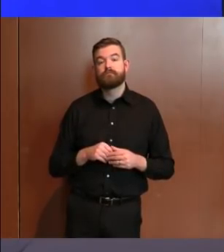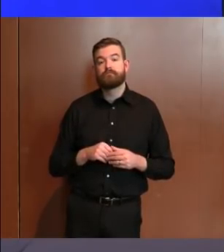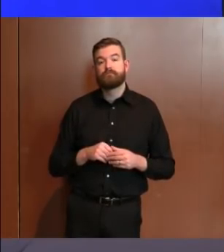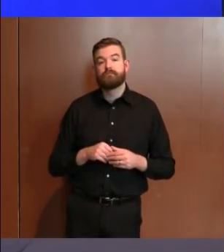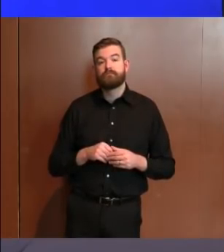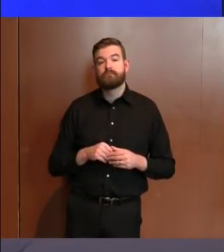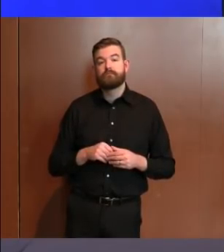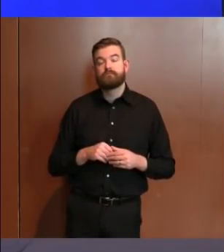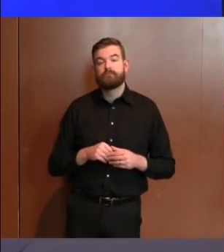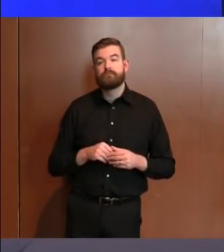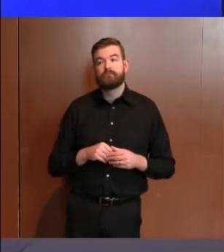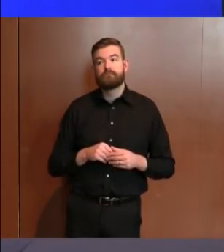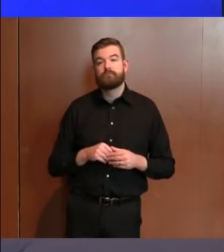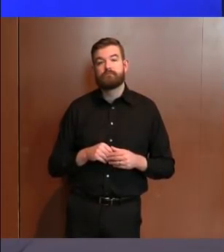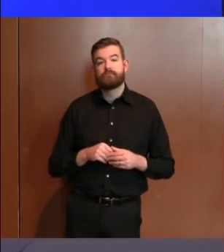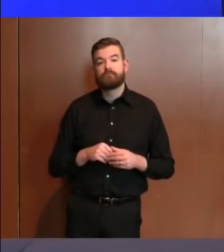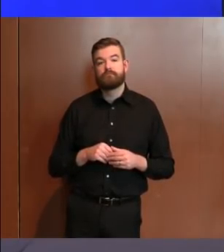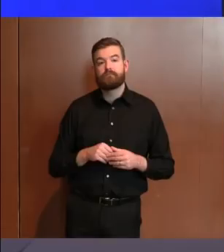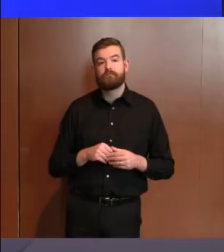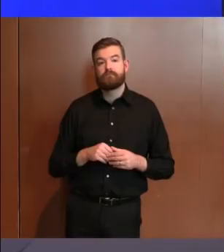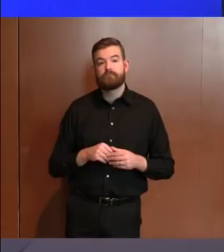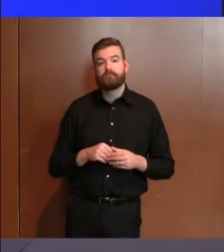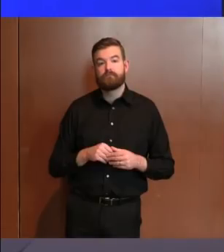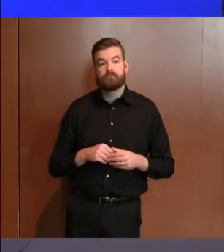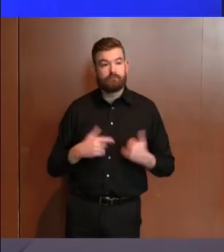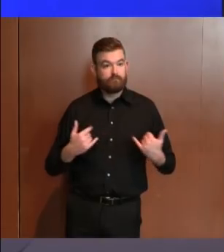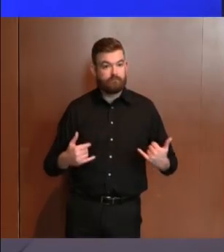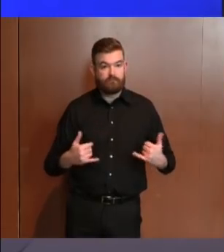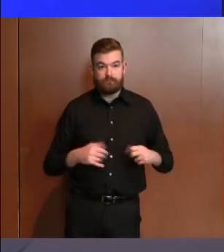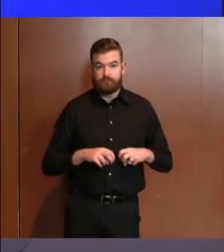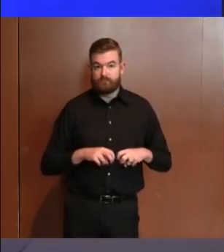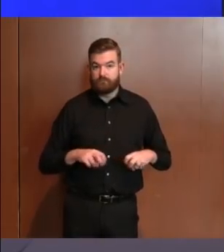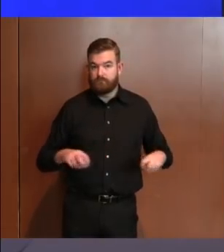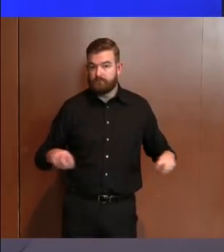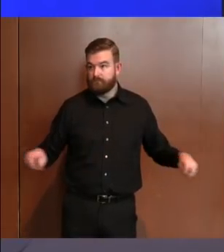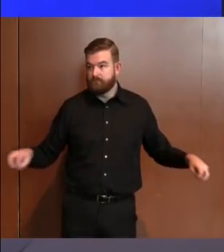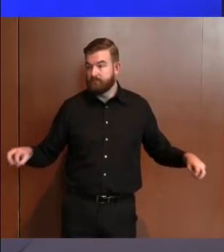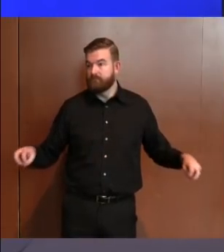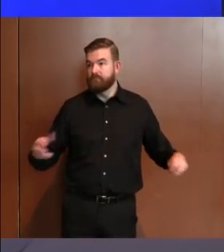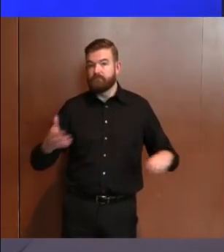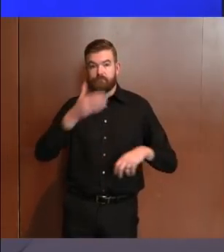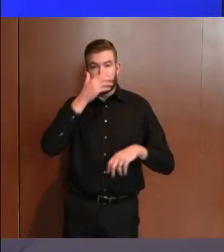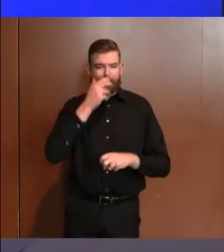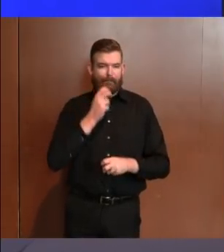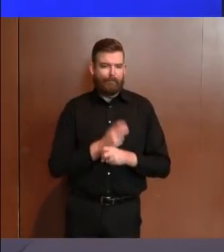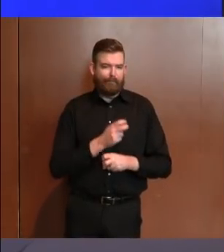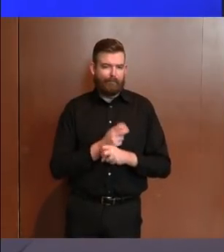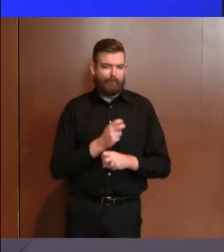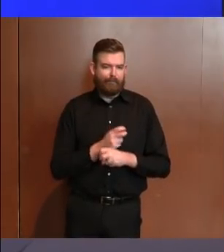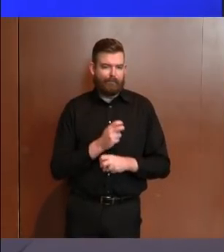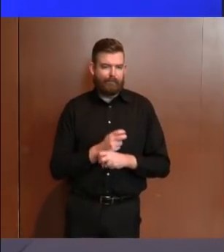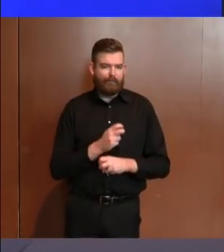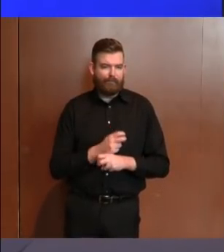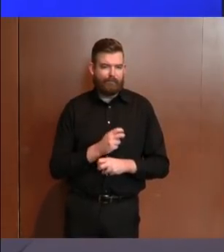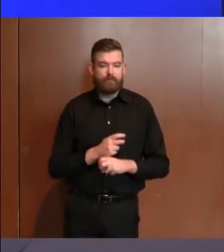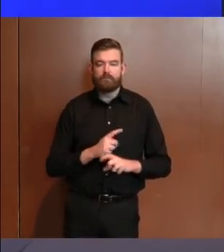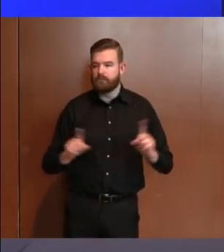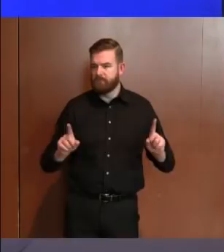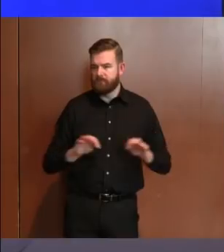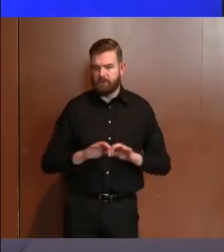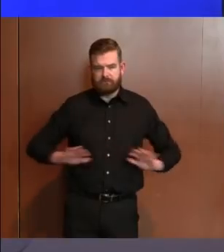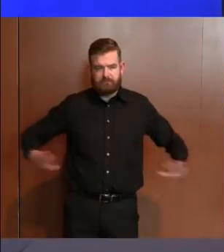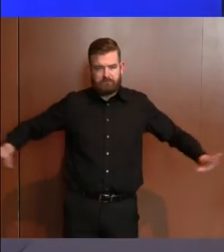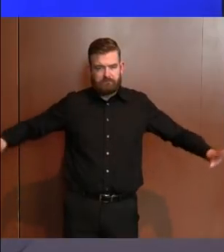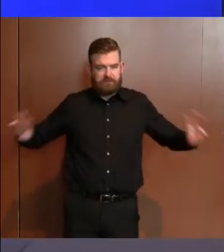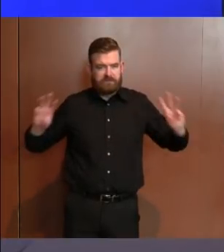press conference with a face mask or a face covering and we're staying six feet apart and we will make sure of that. But that's